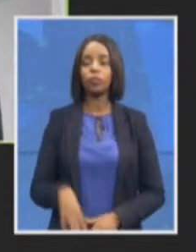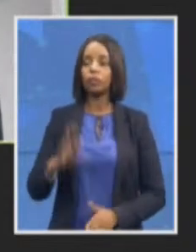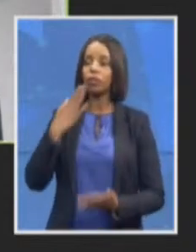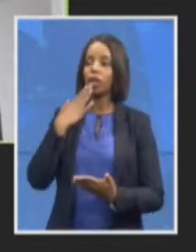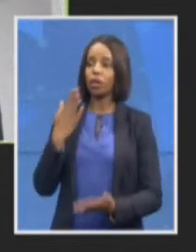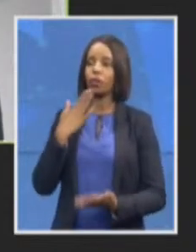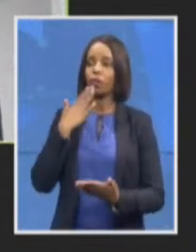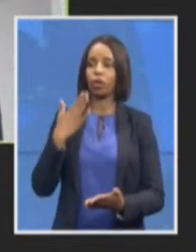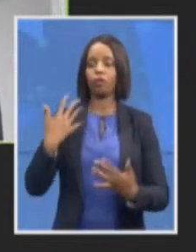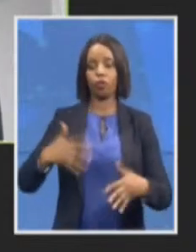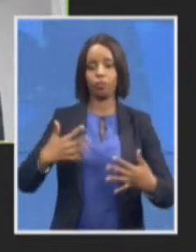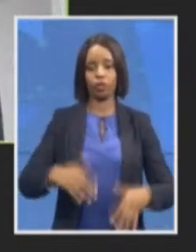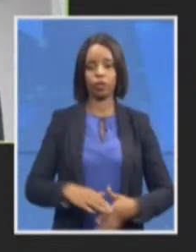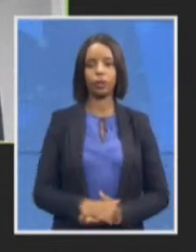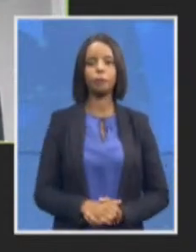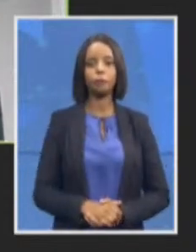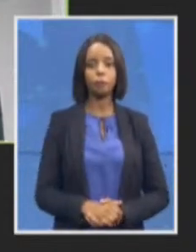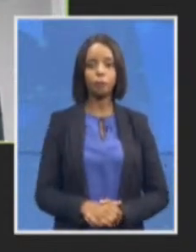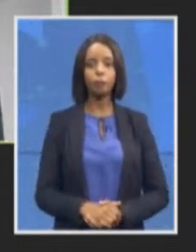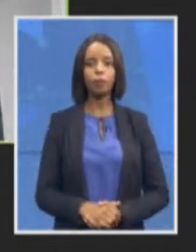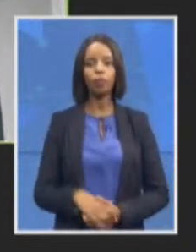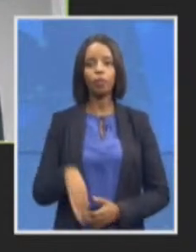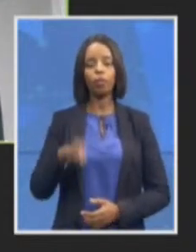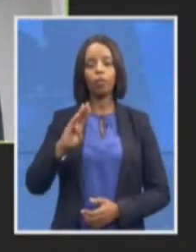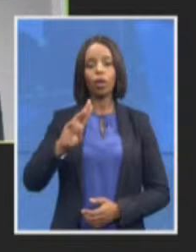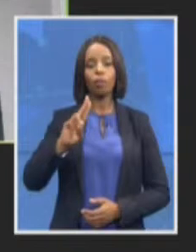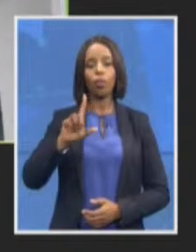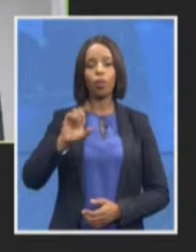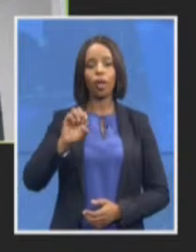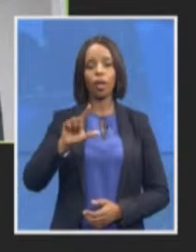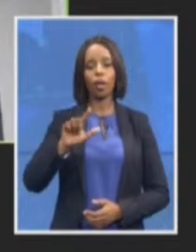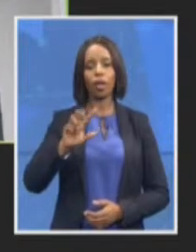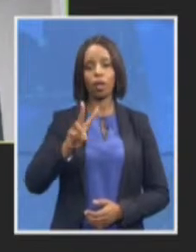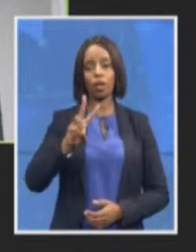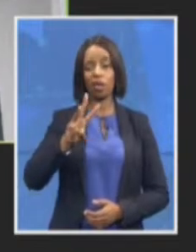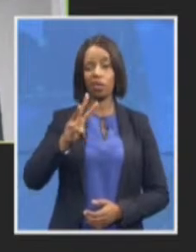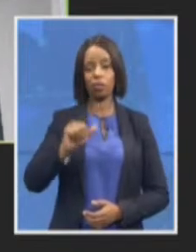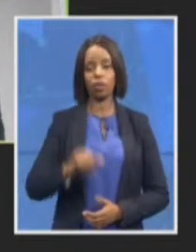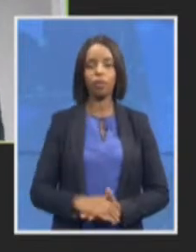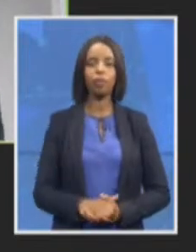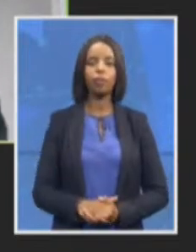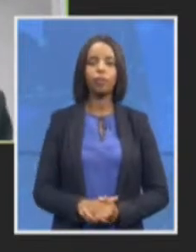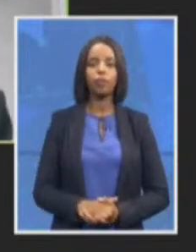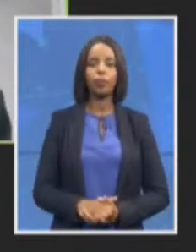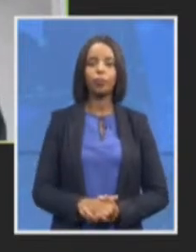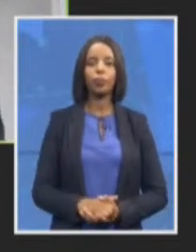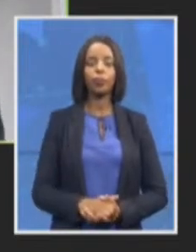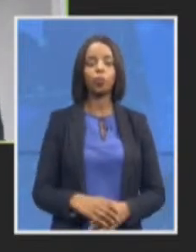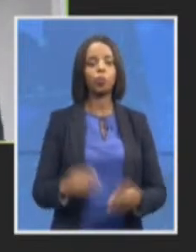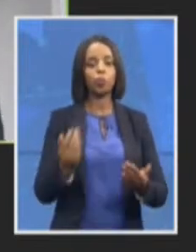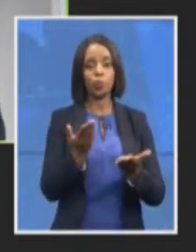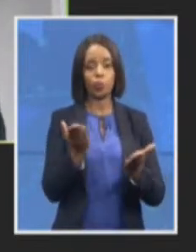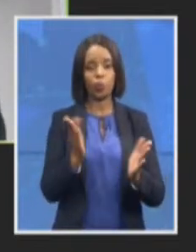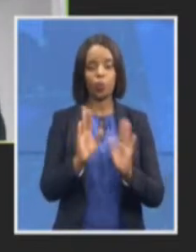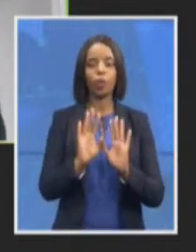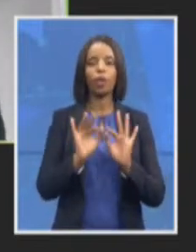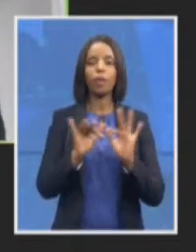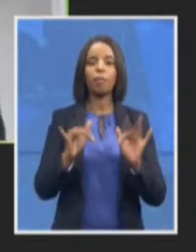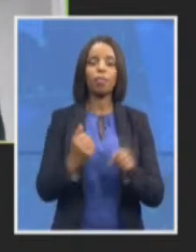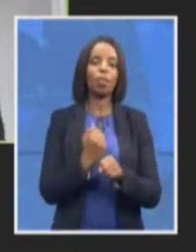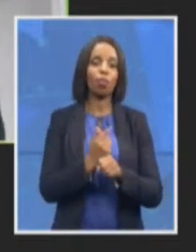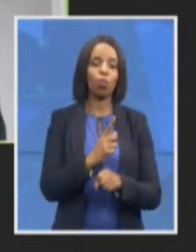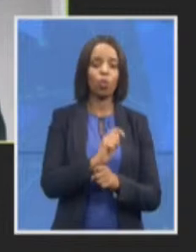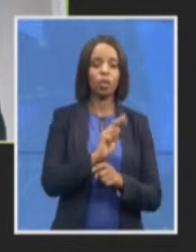so members of the media looking at the broader work of the MPA